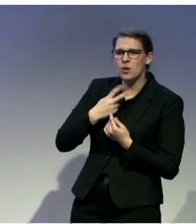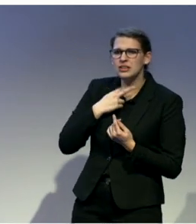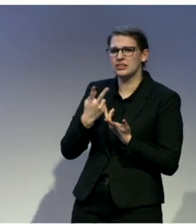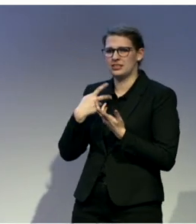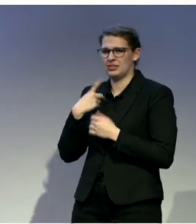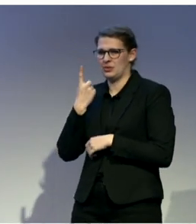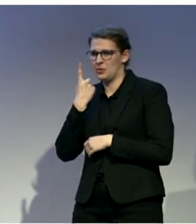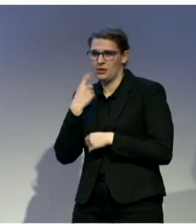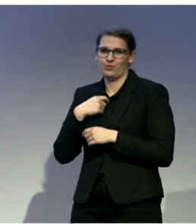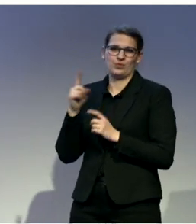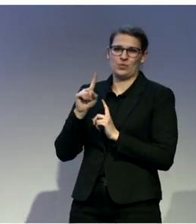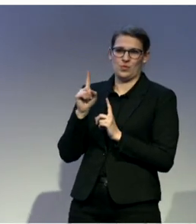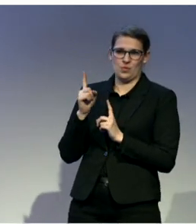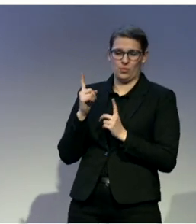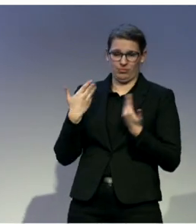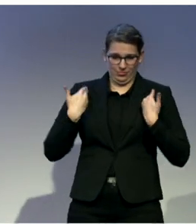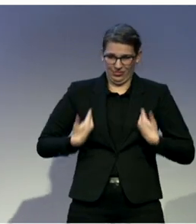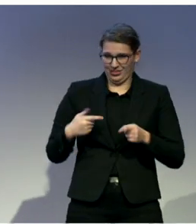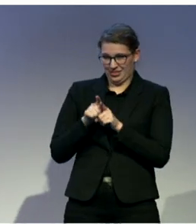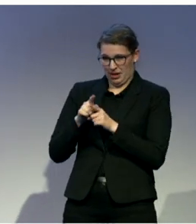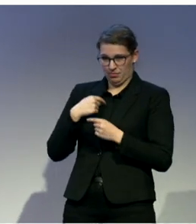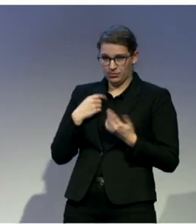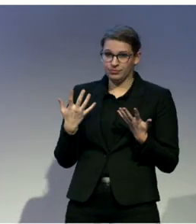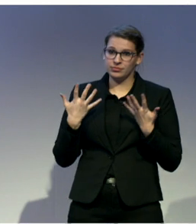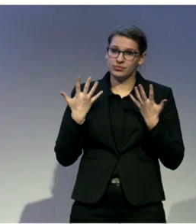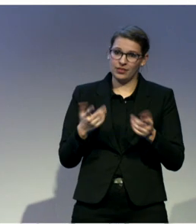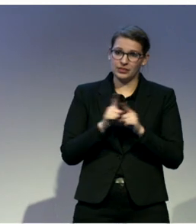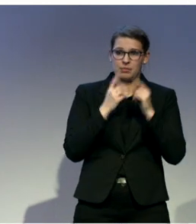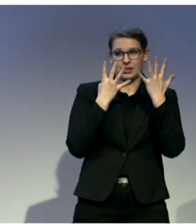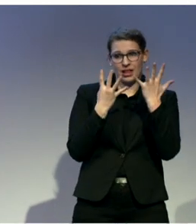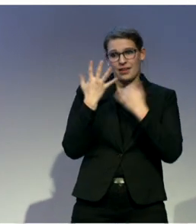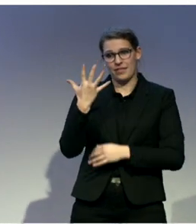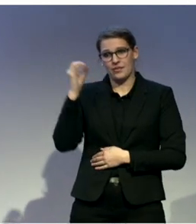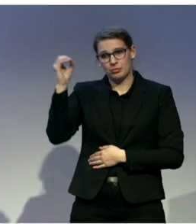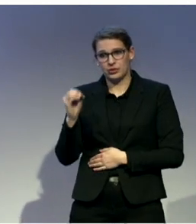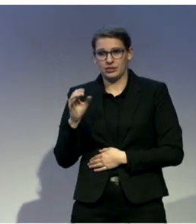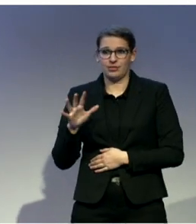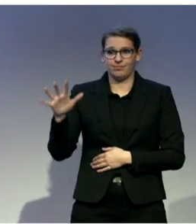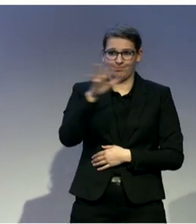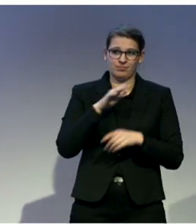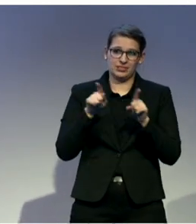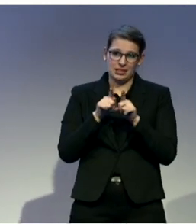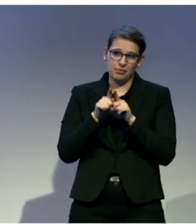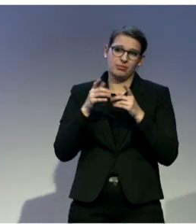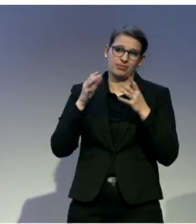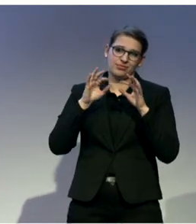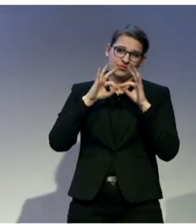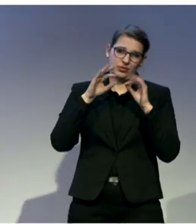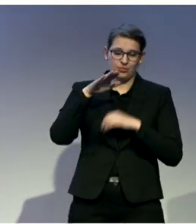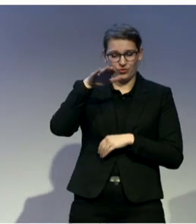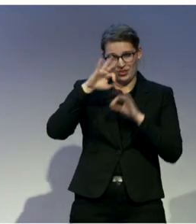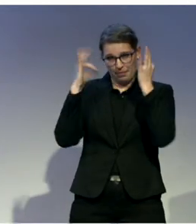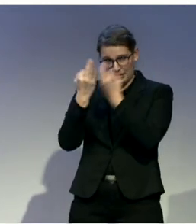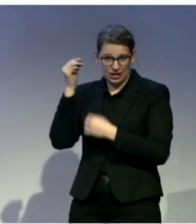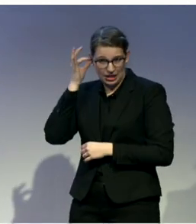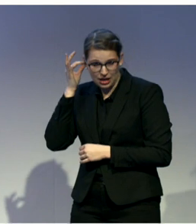Am I the only one? No. As already mentioned, around 95% of the deaf kids are born in hearing